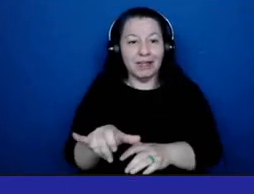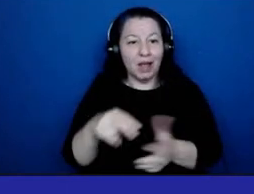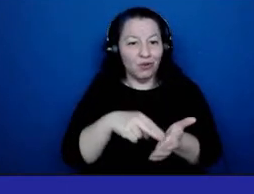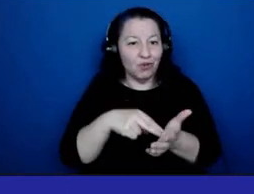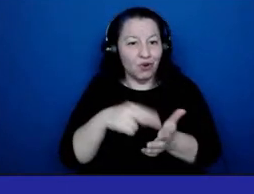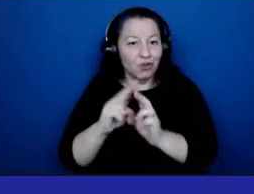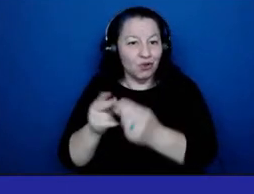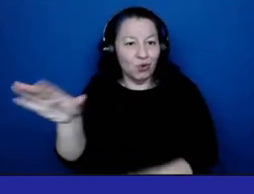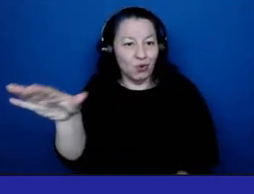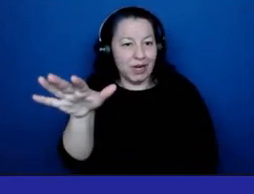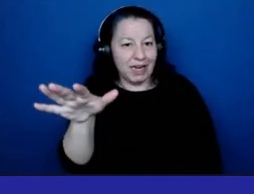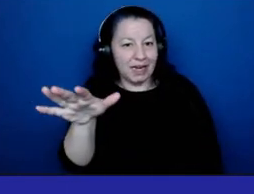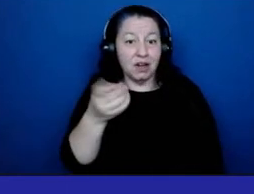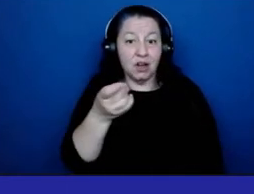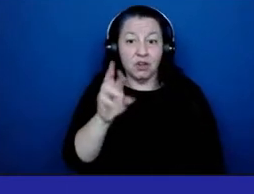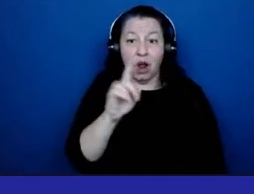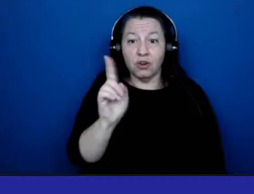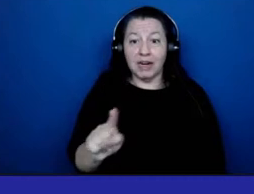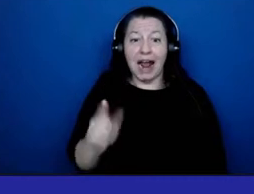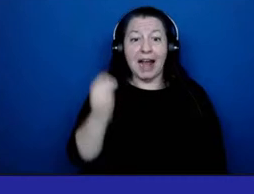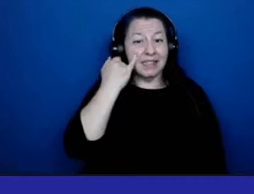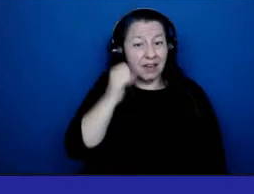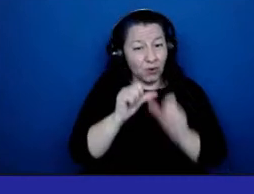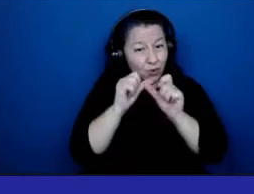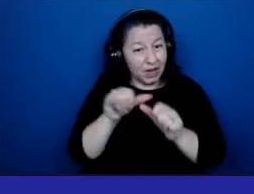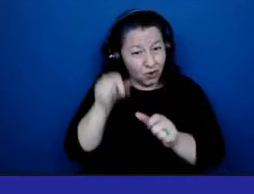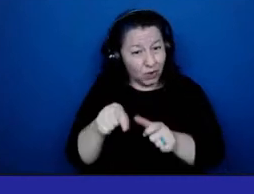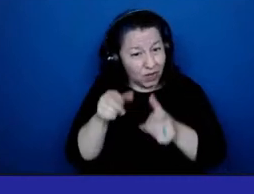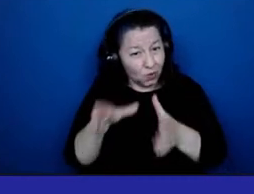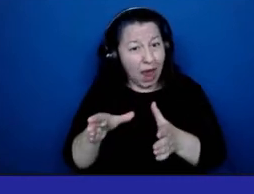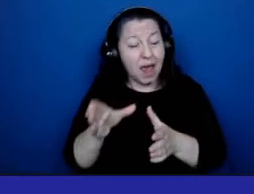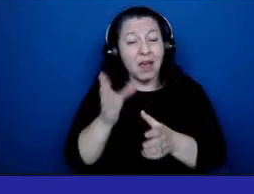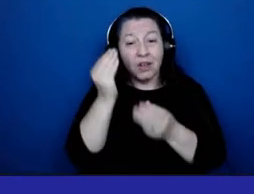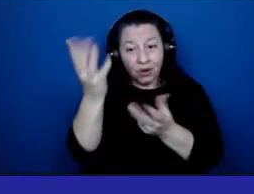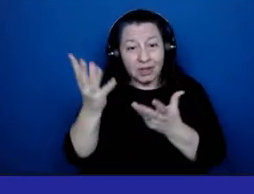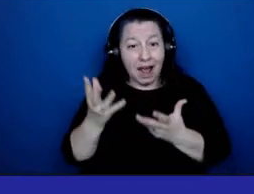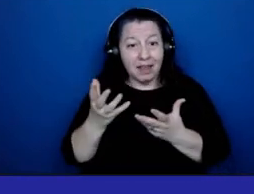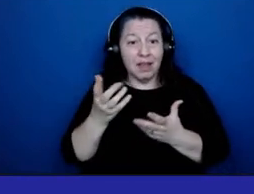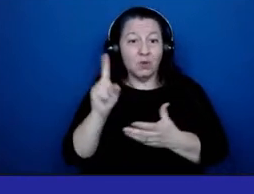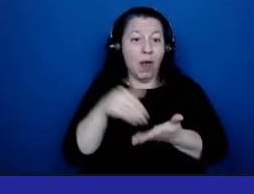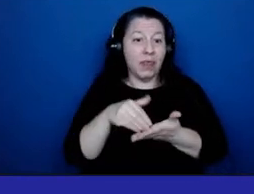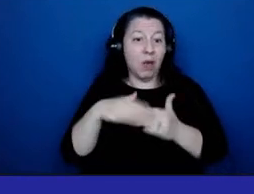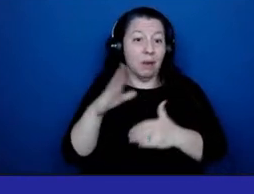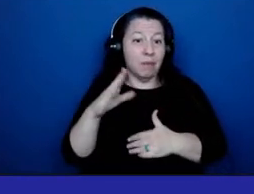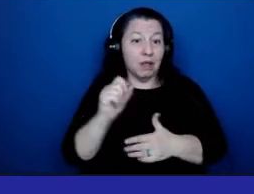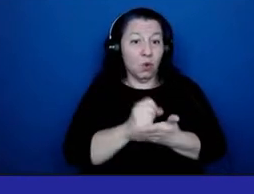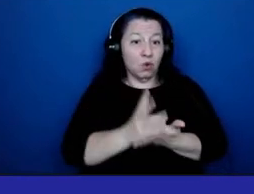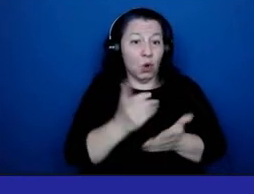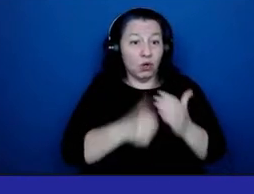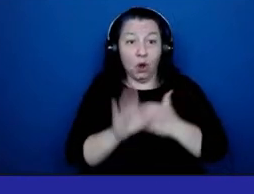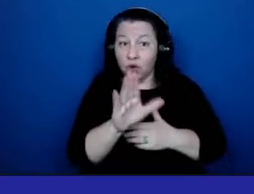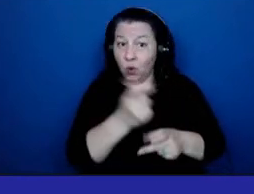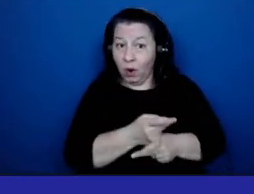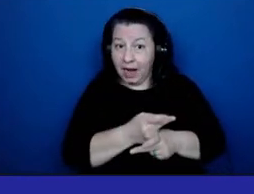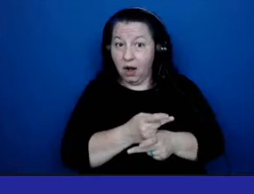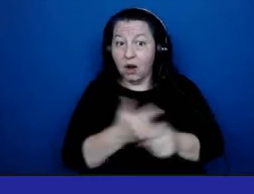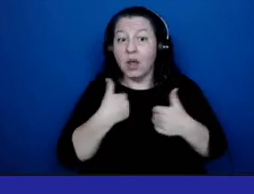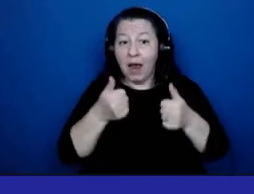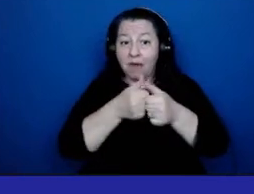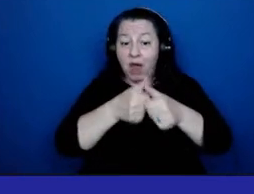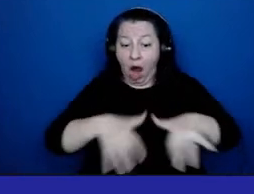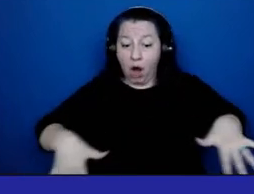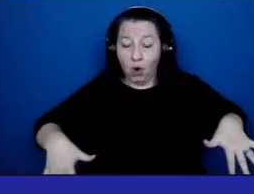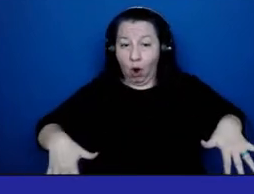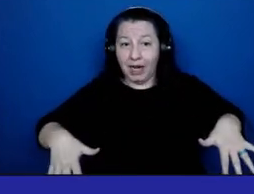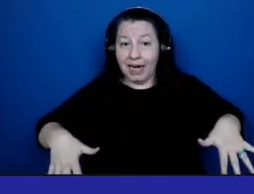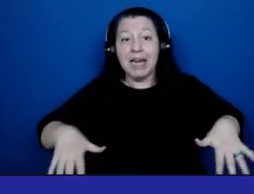Dr. Katz, if you stay on this course, you're telling 1,000-plus social workers under your care that there is a hierarchy, and